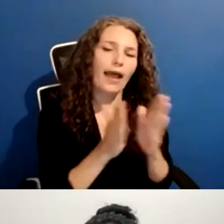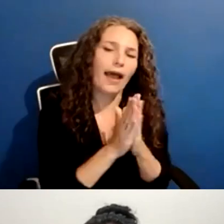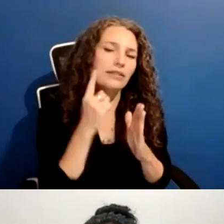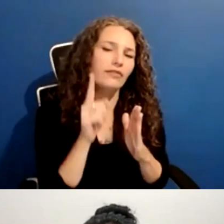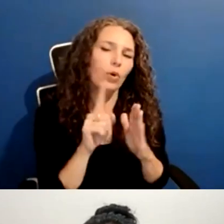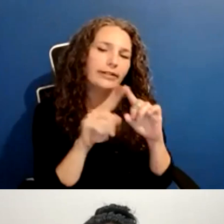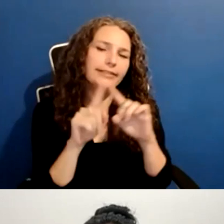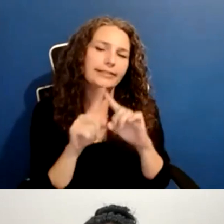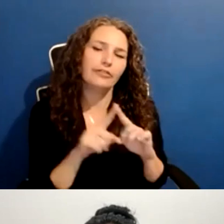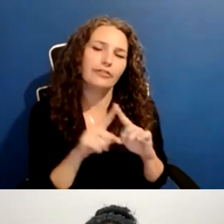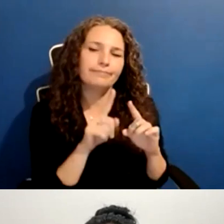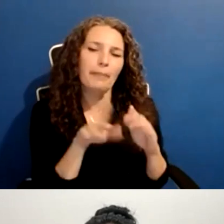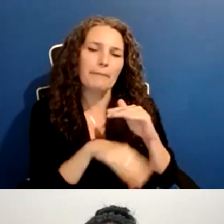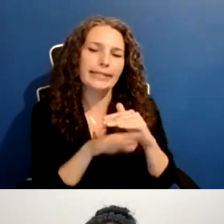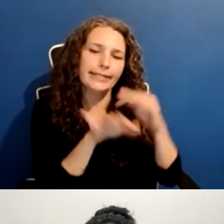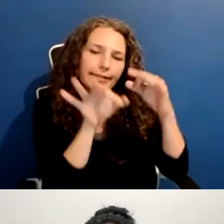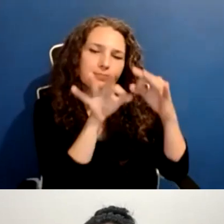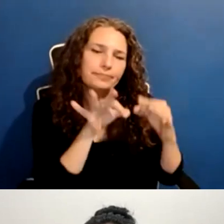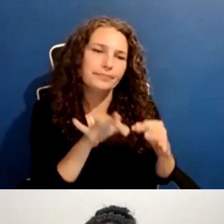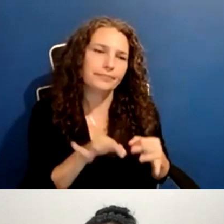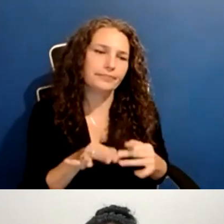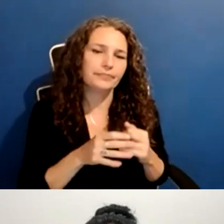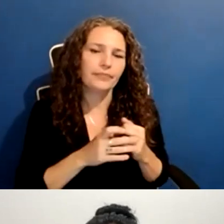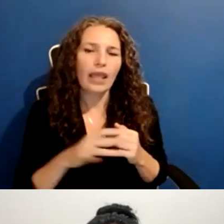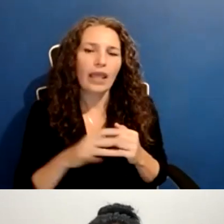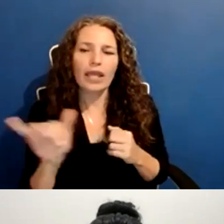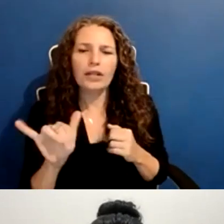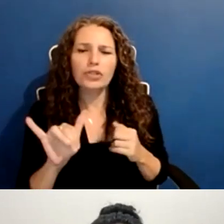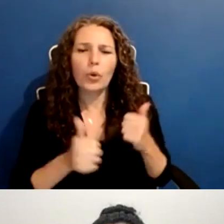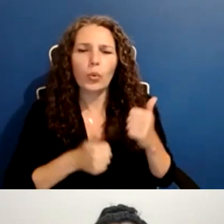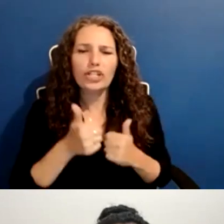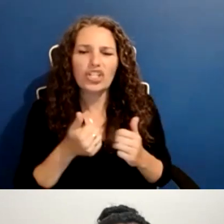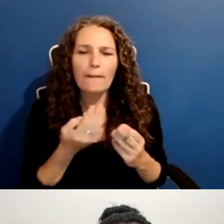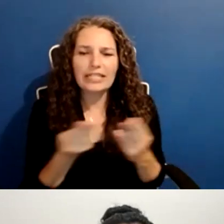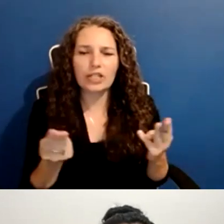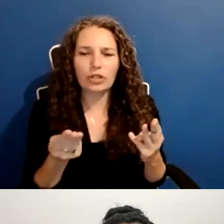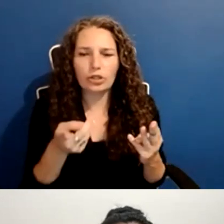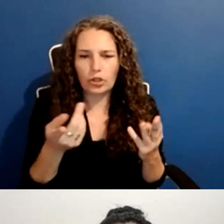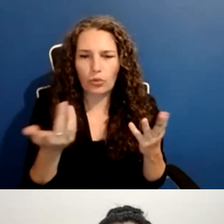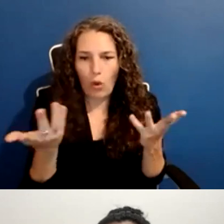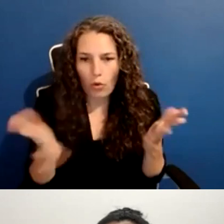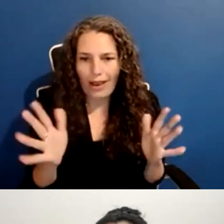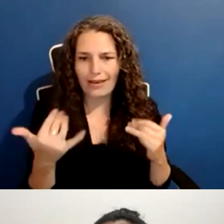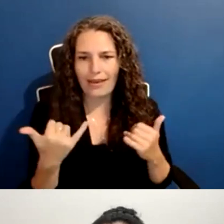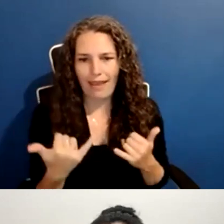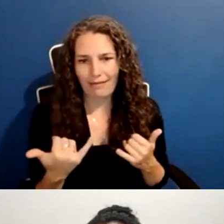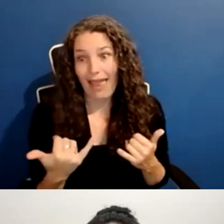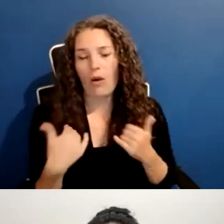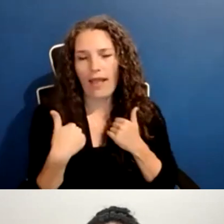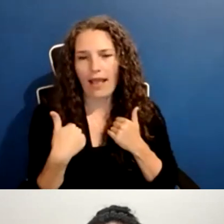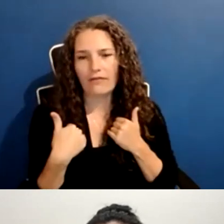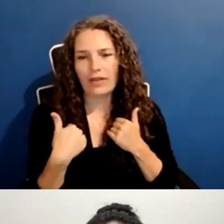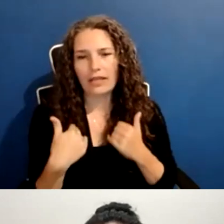and we will ask you for what materials you currently have, though it won't be a requirement to submit anything